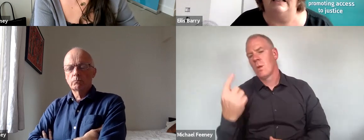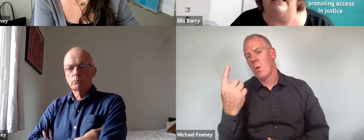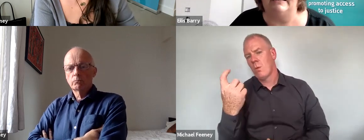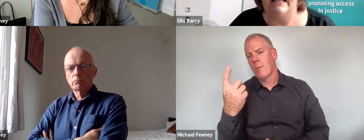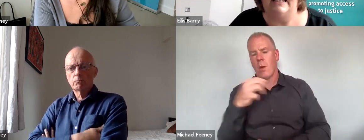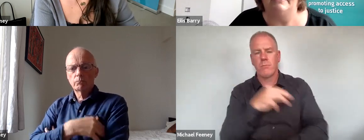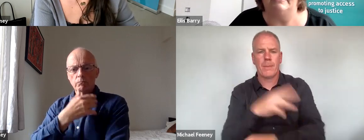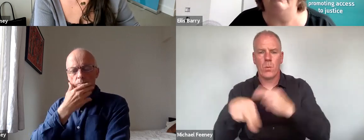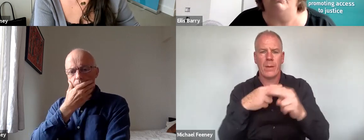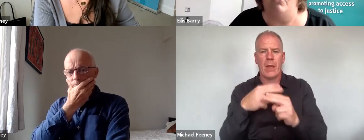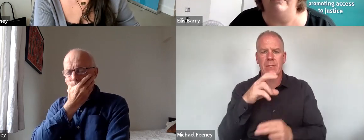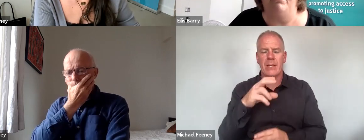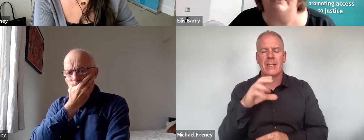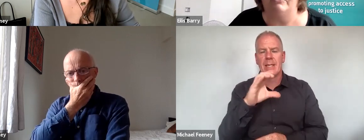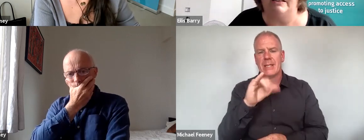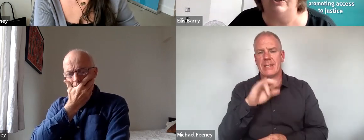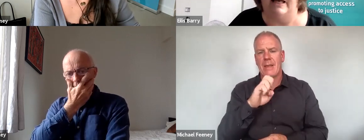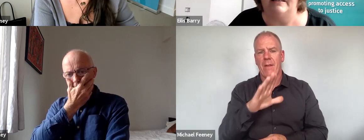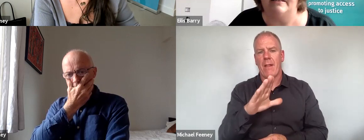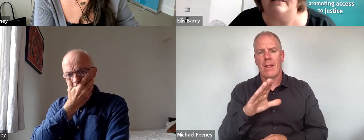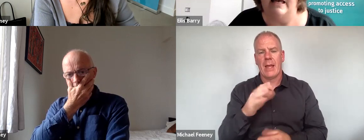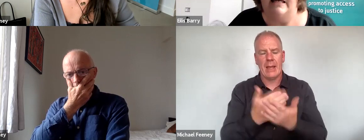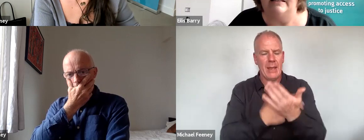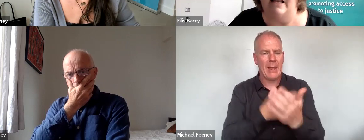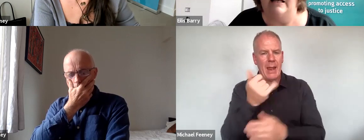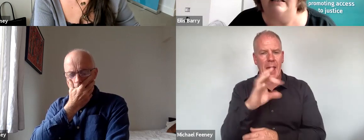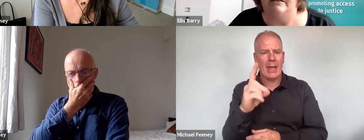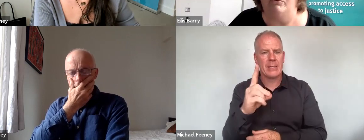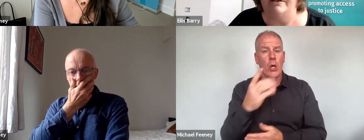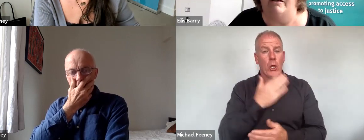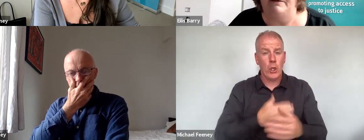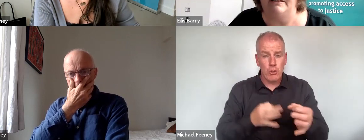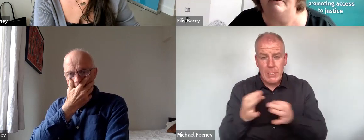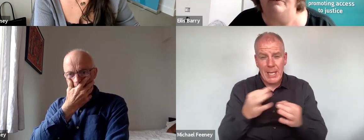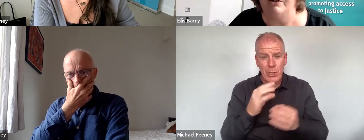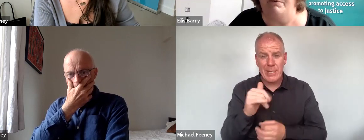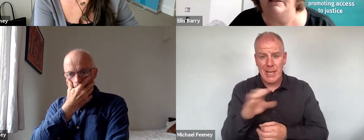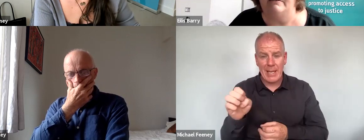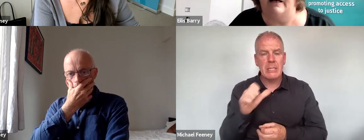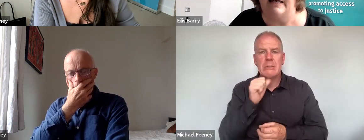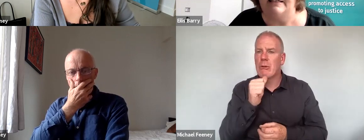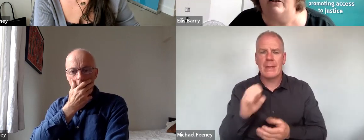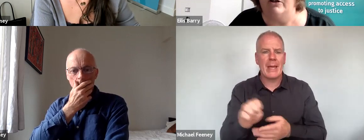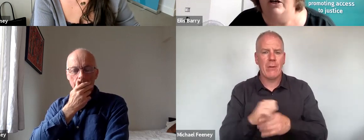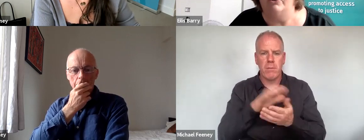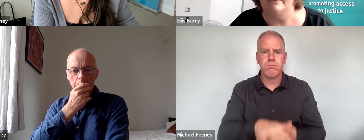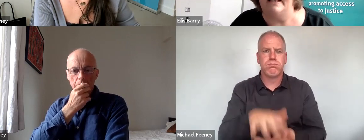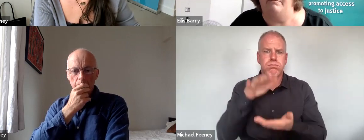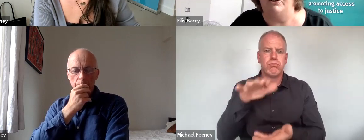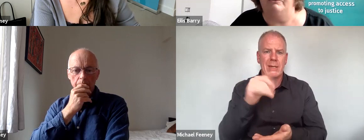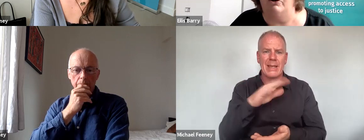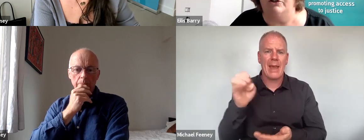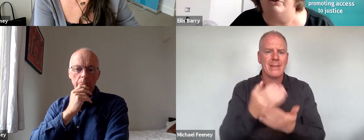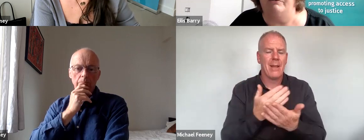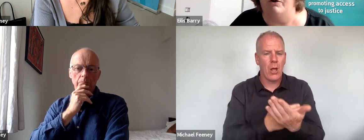of civil legal aid is that if you only bring strategic cases, it is likely that there will not be a sufficient body of case law to